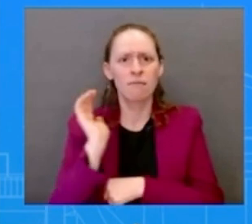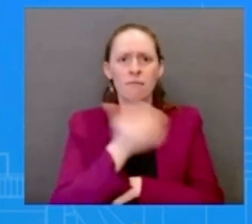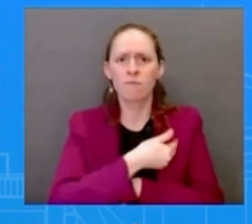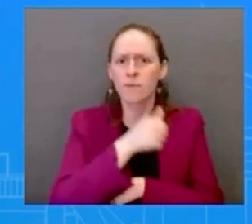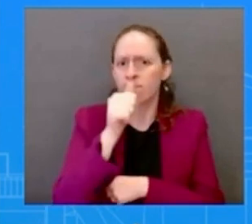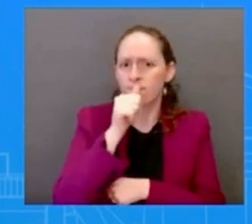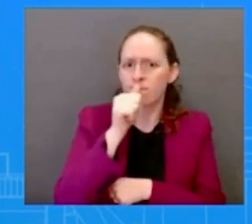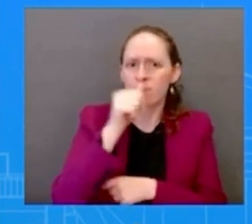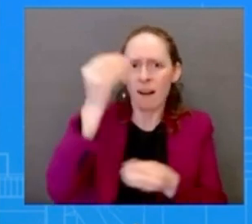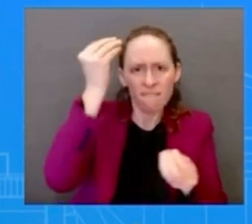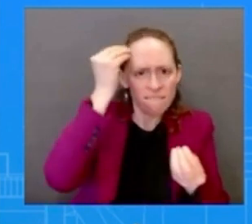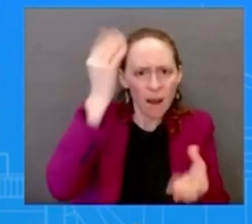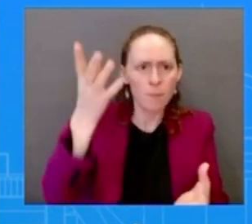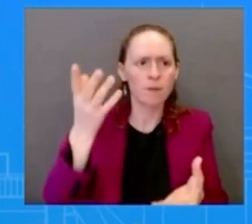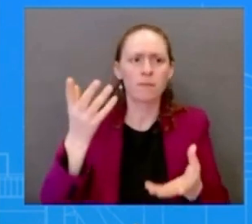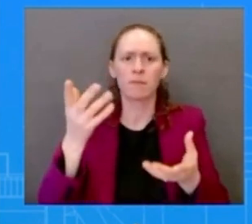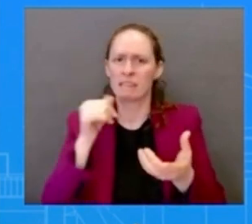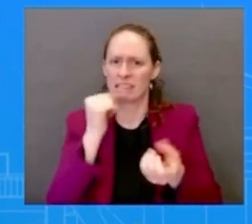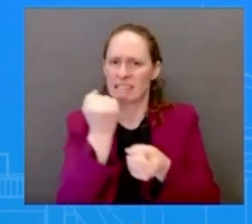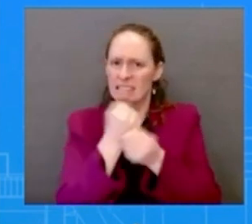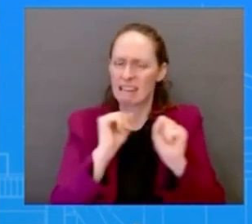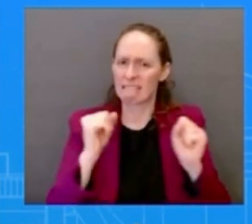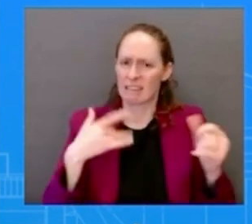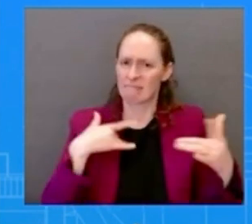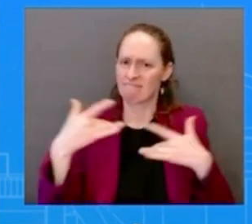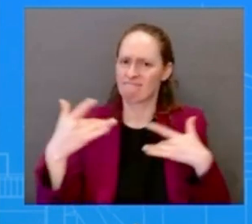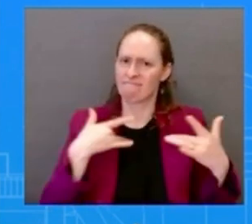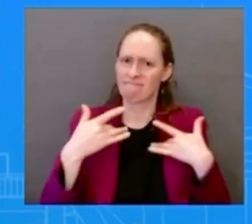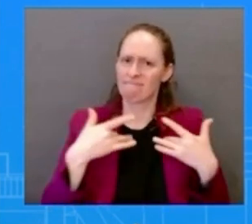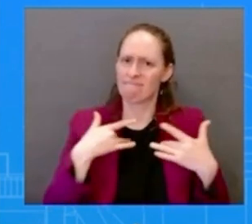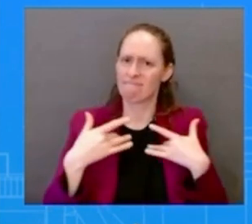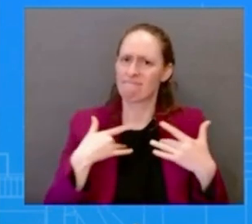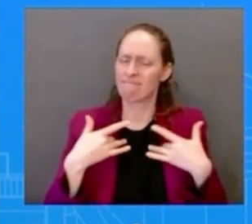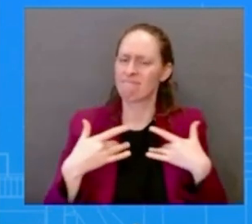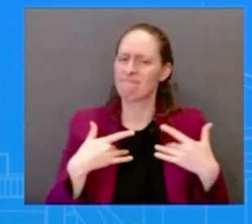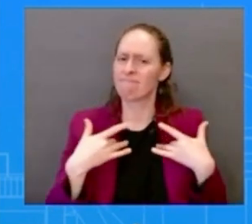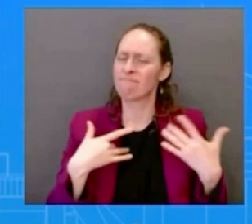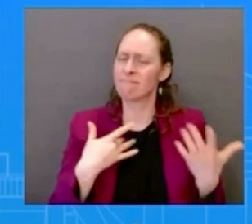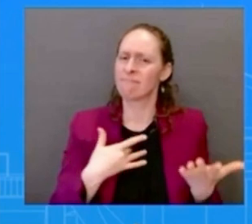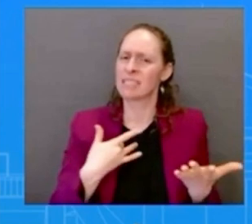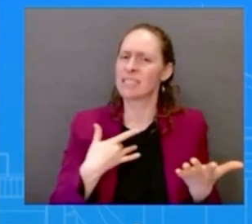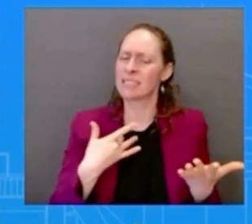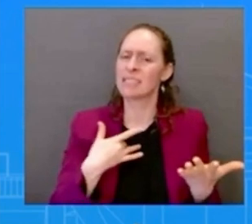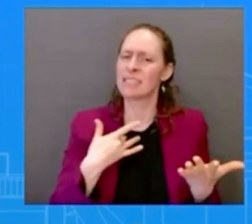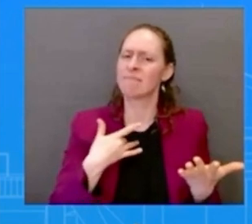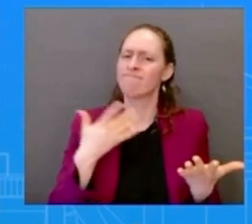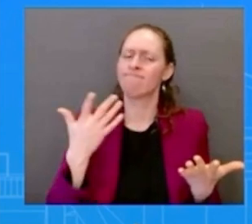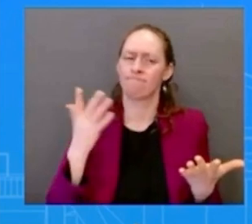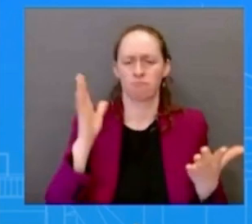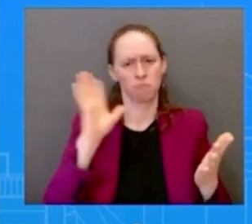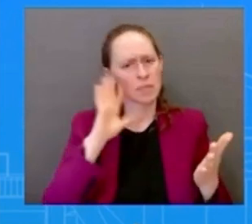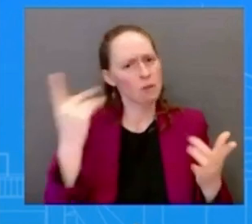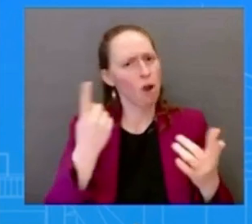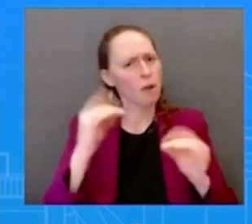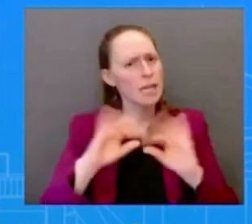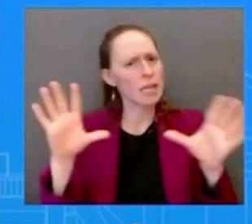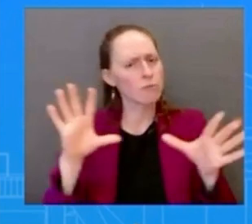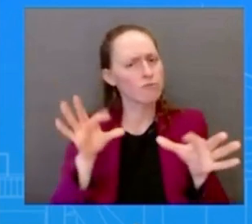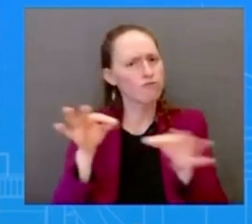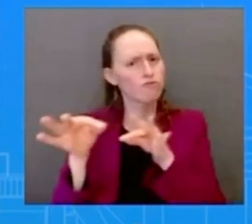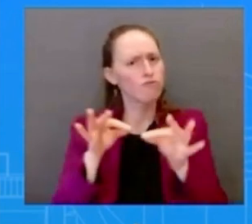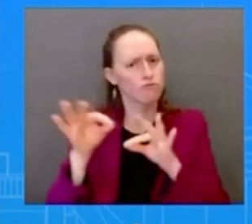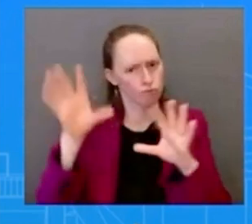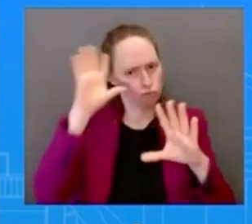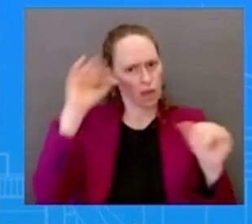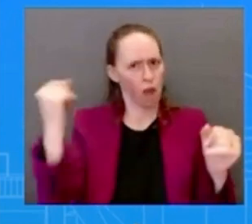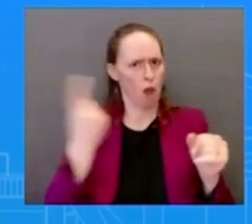privacy we're going to speak out and we're going to be very clear about that and the president has been the last two years and so we're asking congress to act